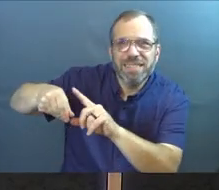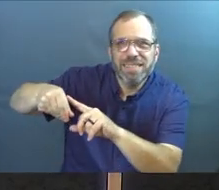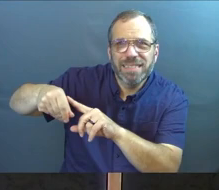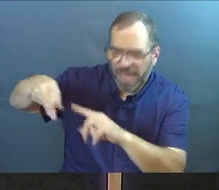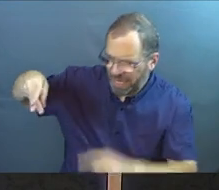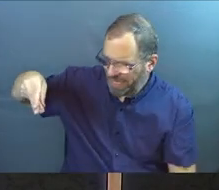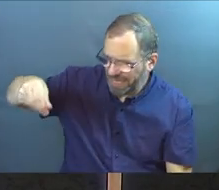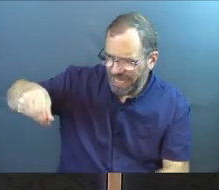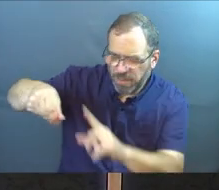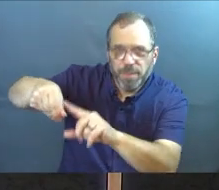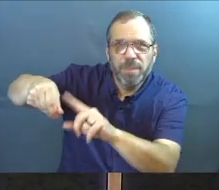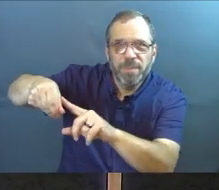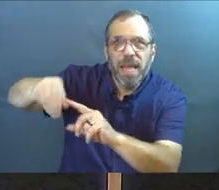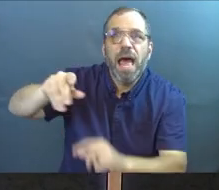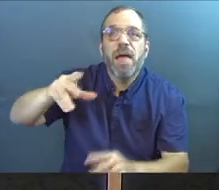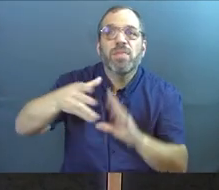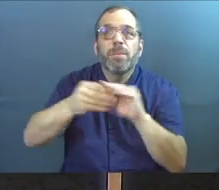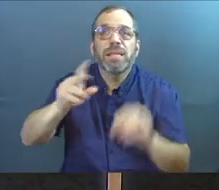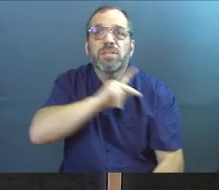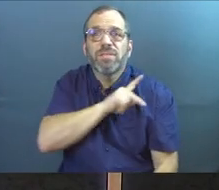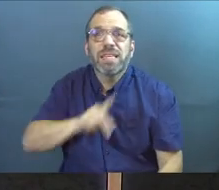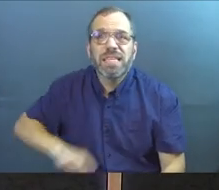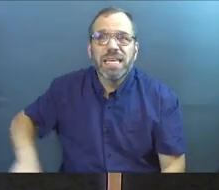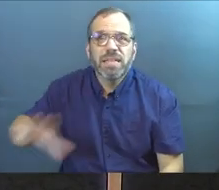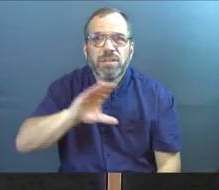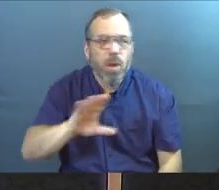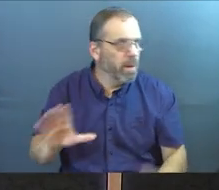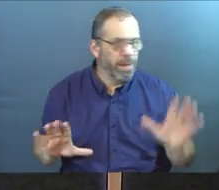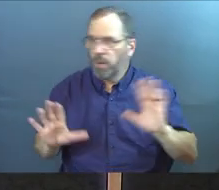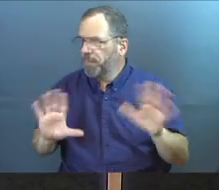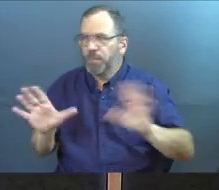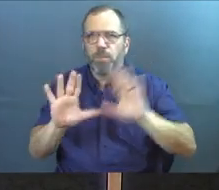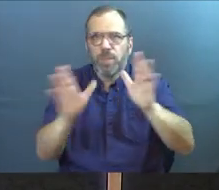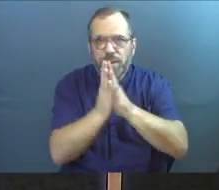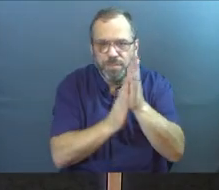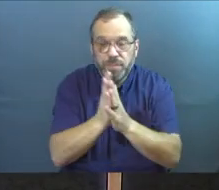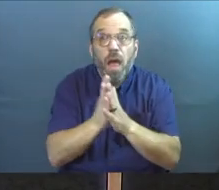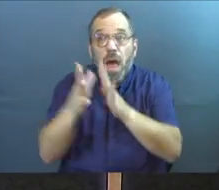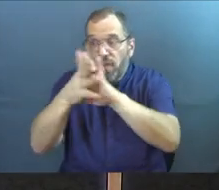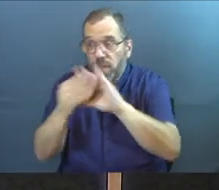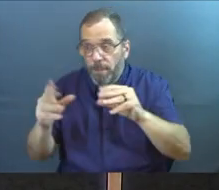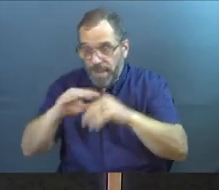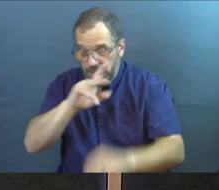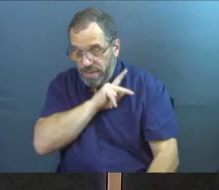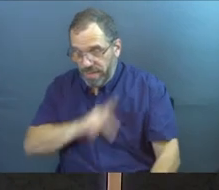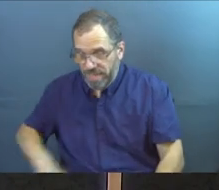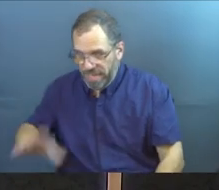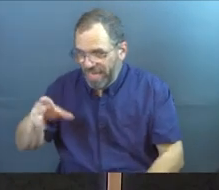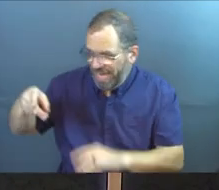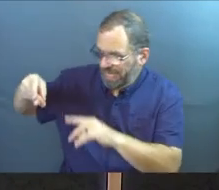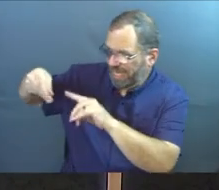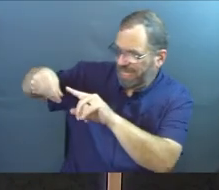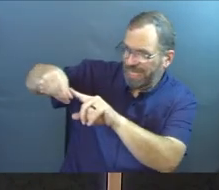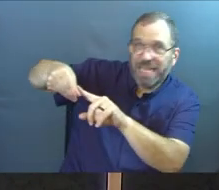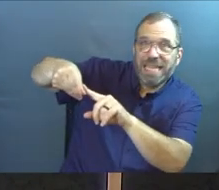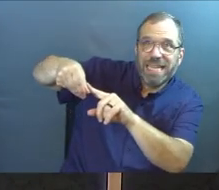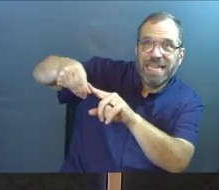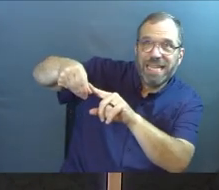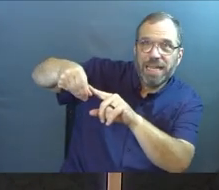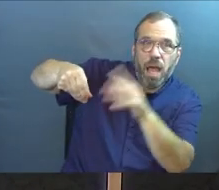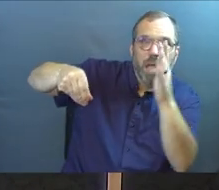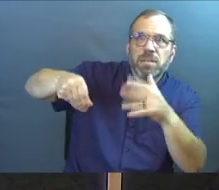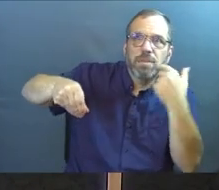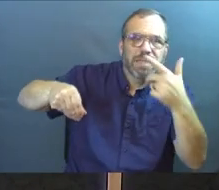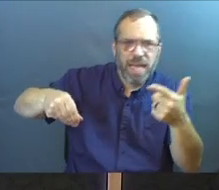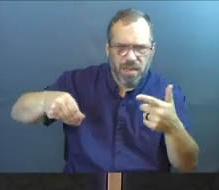The seed is the message of the kingdom. So we just want to address something super fast. The message of the kingdom is the seed. Some of